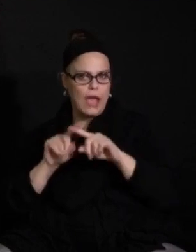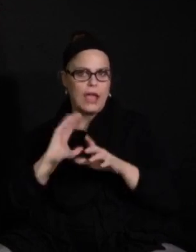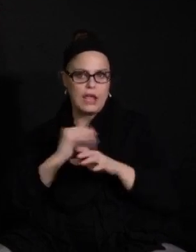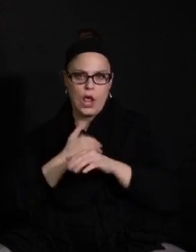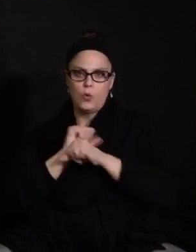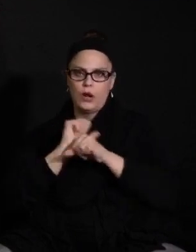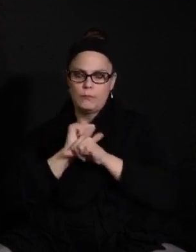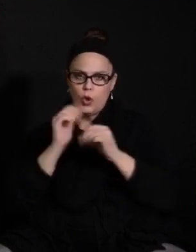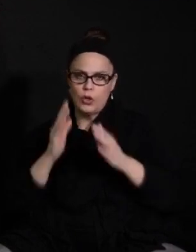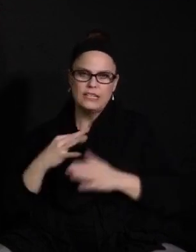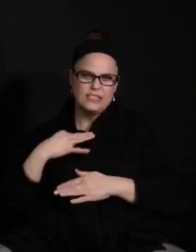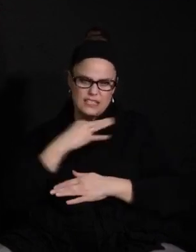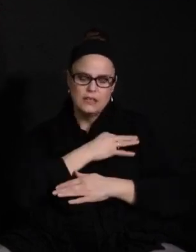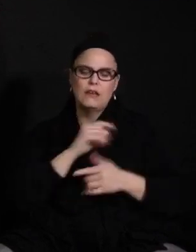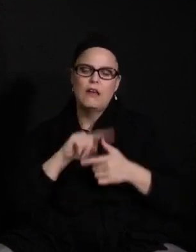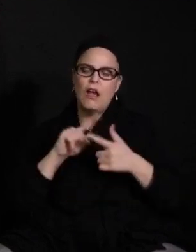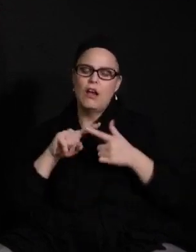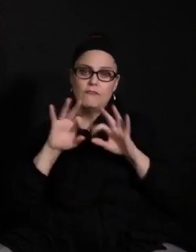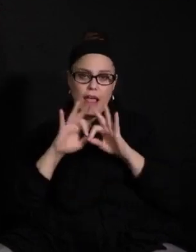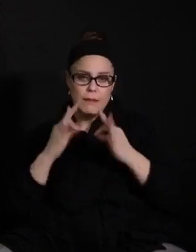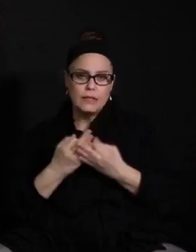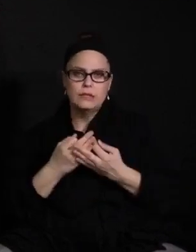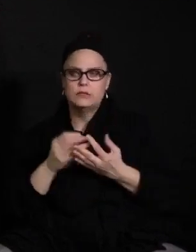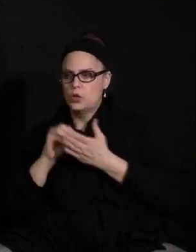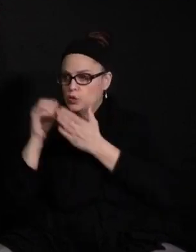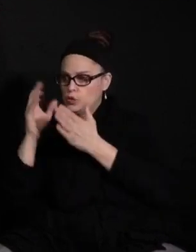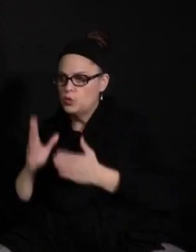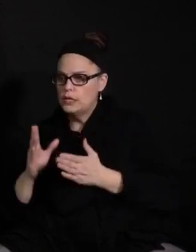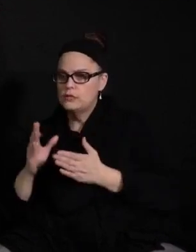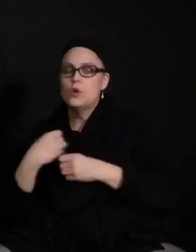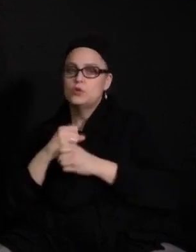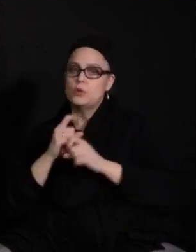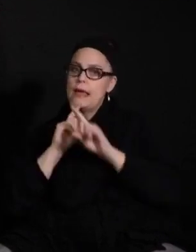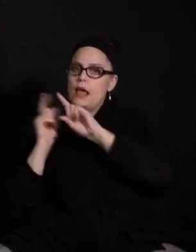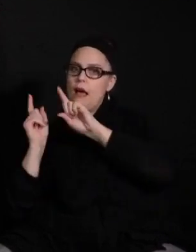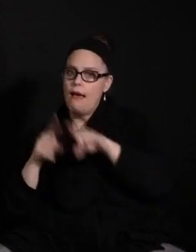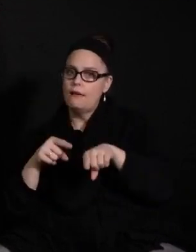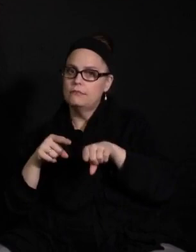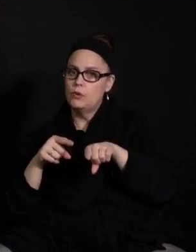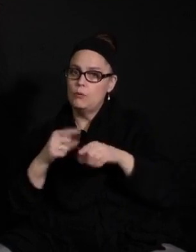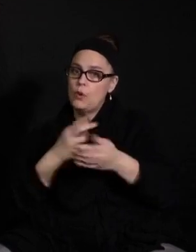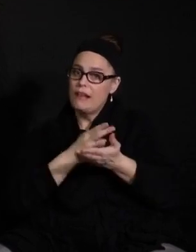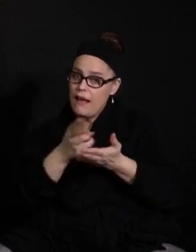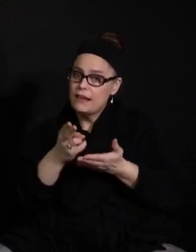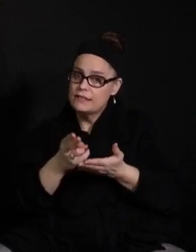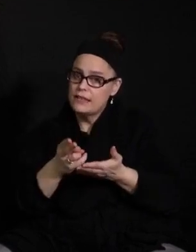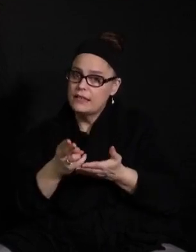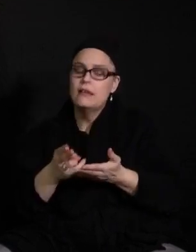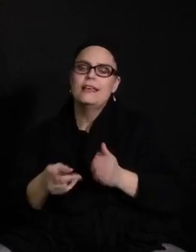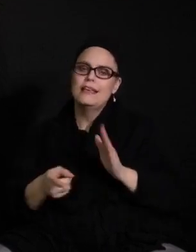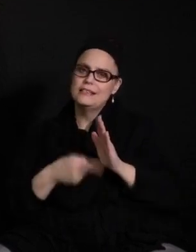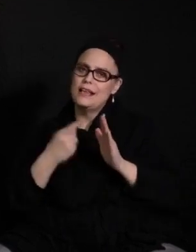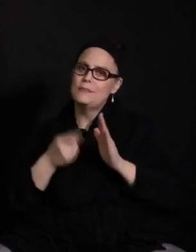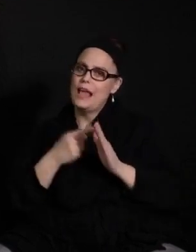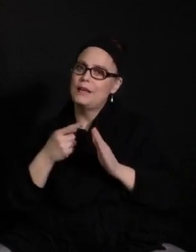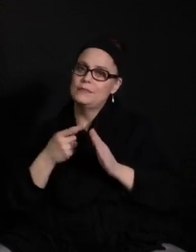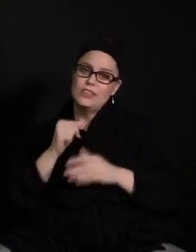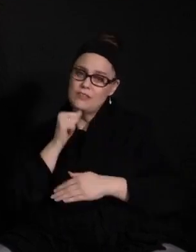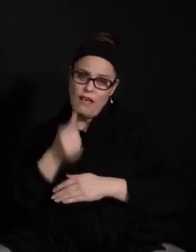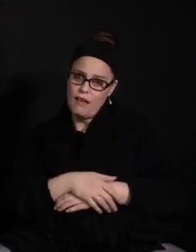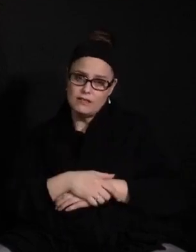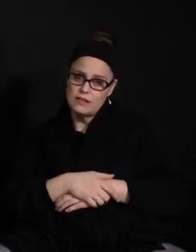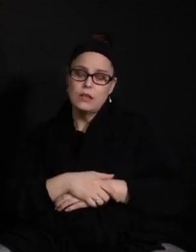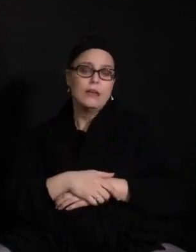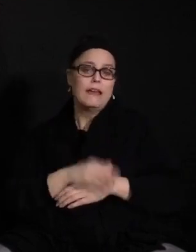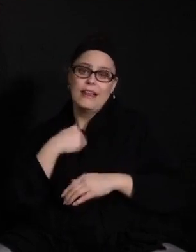our families to make honest reports to us. And we know sometimes they aren't. And I can't control all of that. What we can